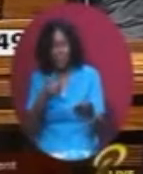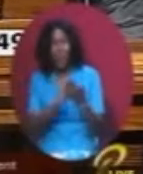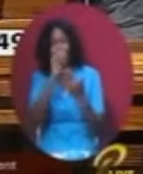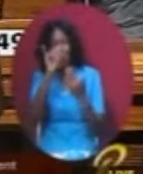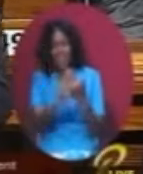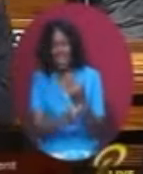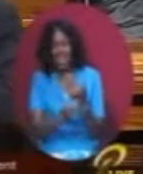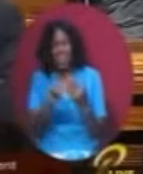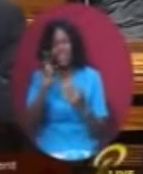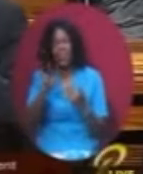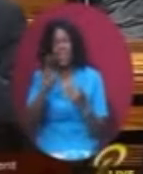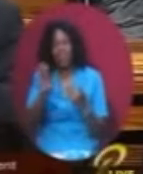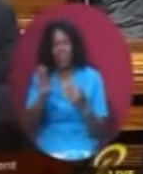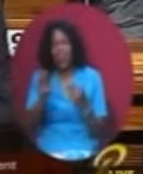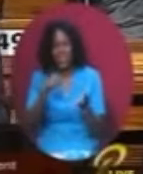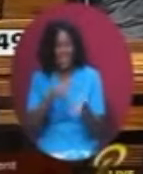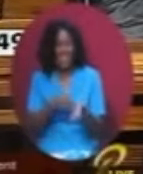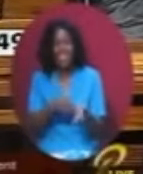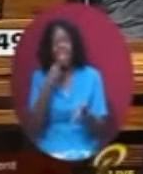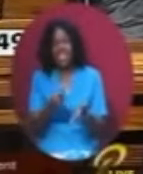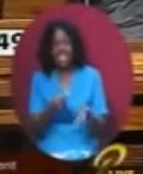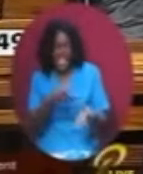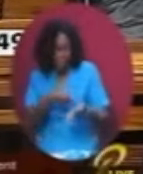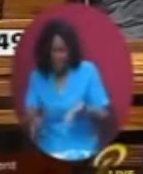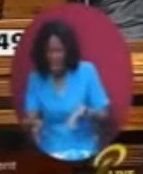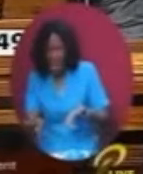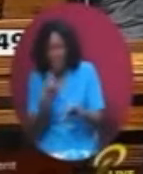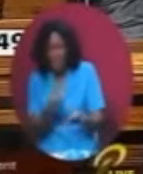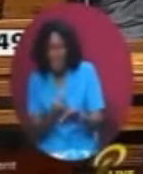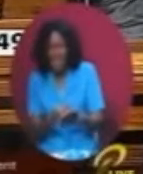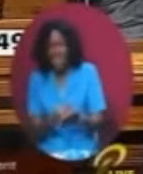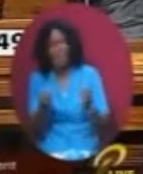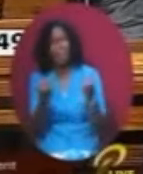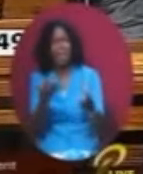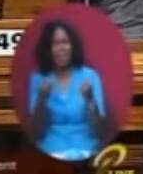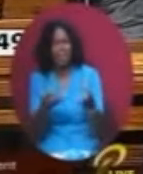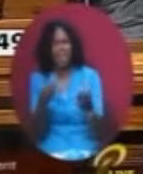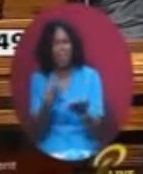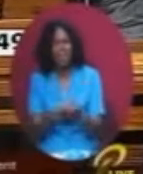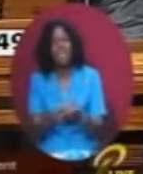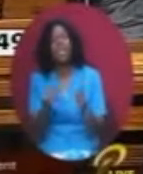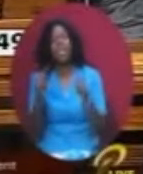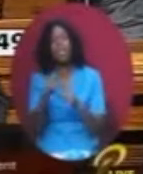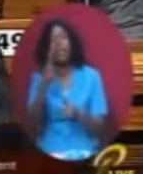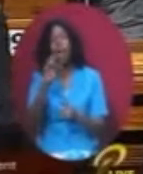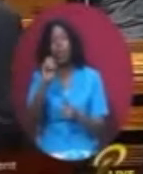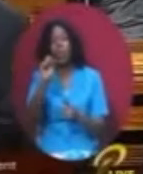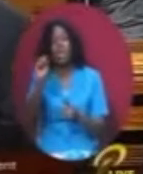Helpful people that they are, and I'm sure they are, I am sure that they will have no difficulty in telling the country